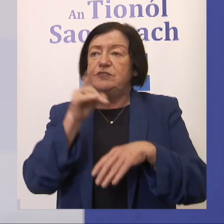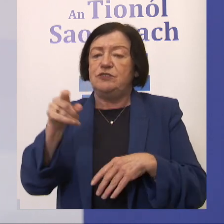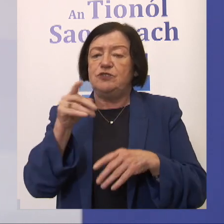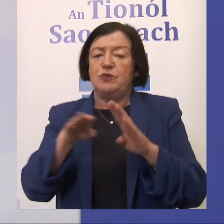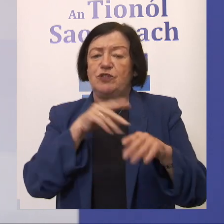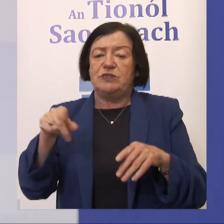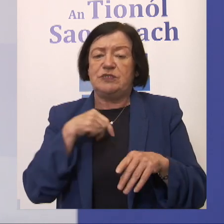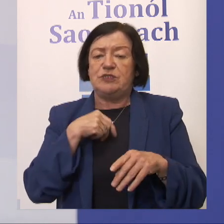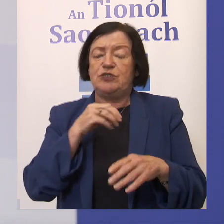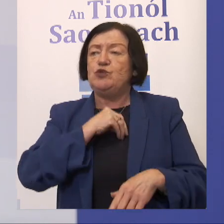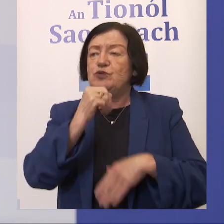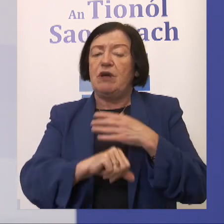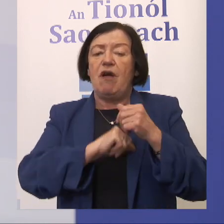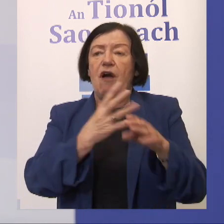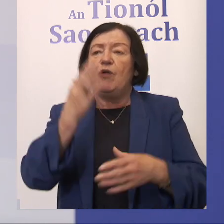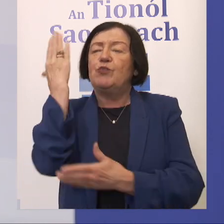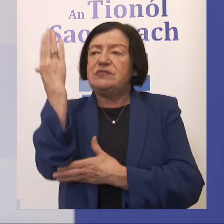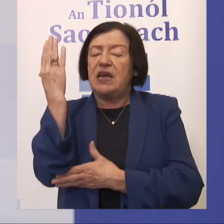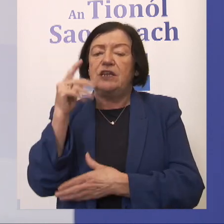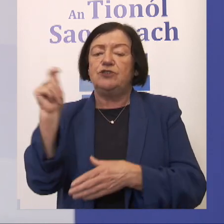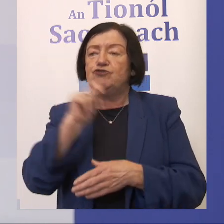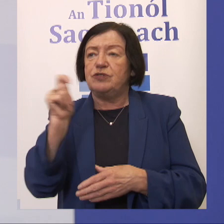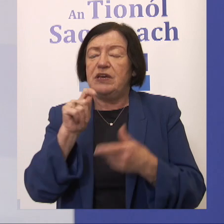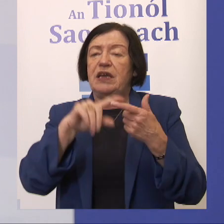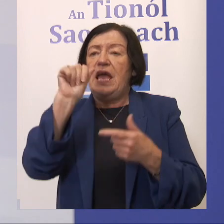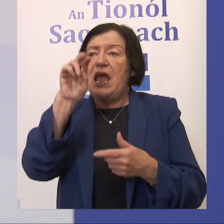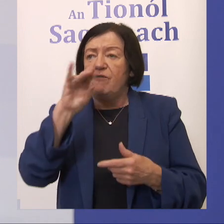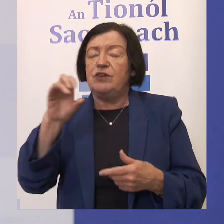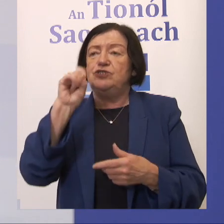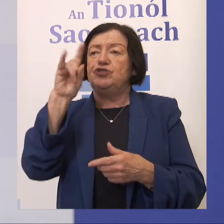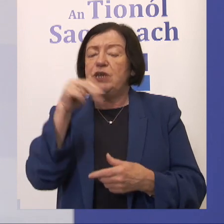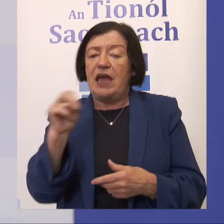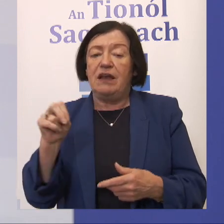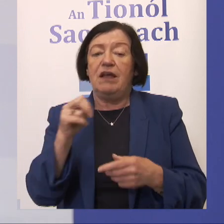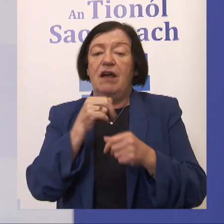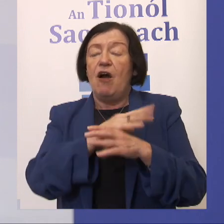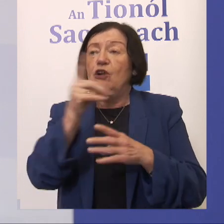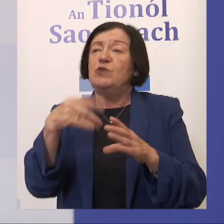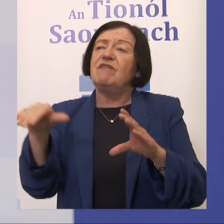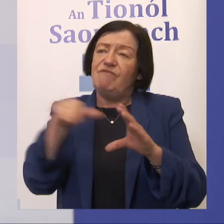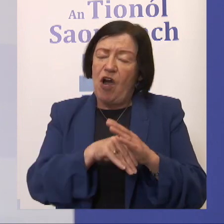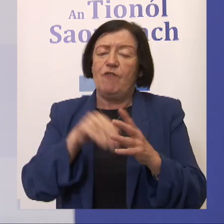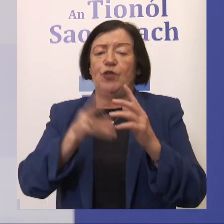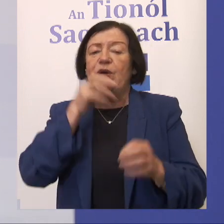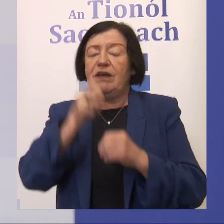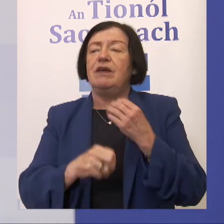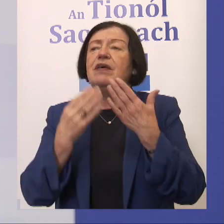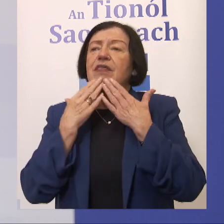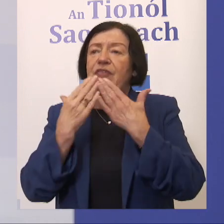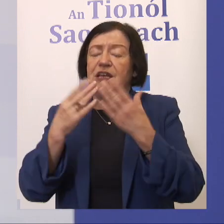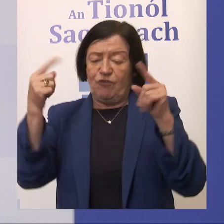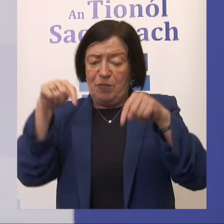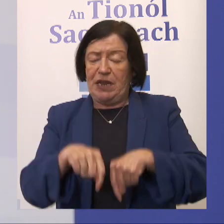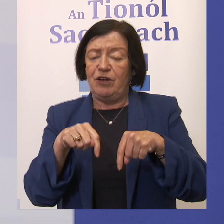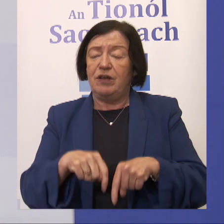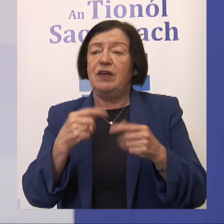afternoon. To all the presenters, Theresa, Avic, Shane and all the contributors over the weekend, thank you so much for being with